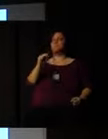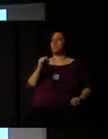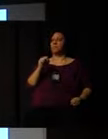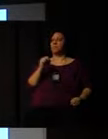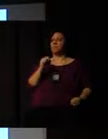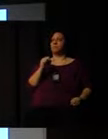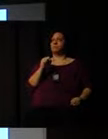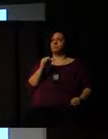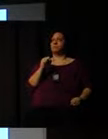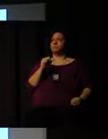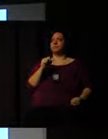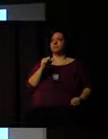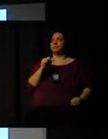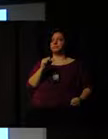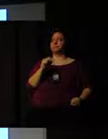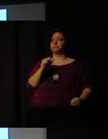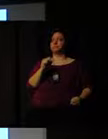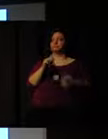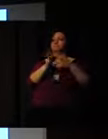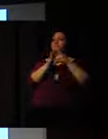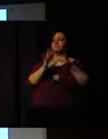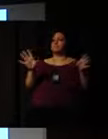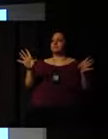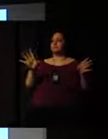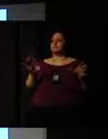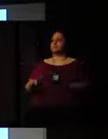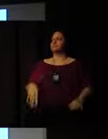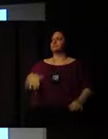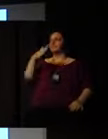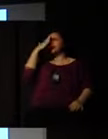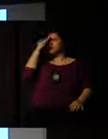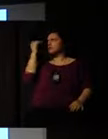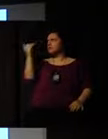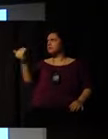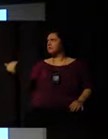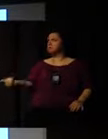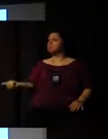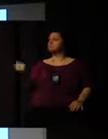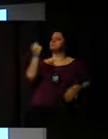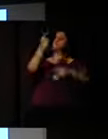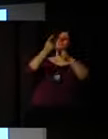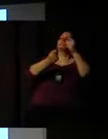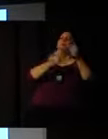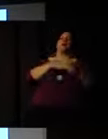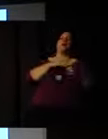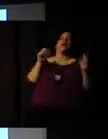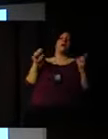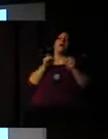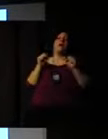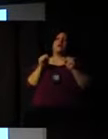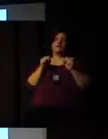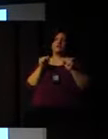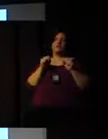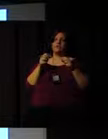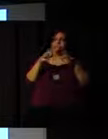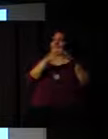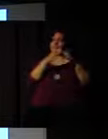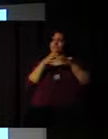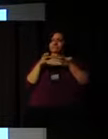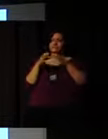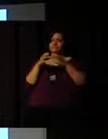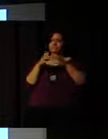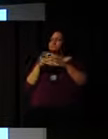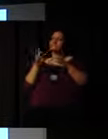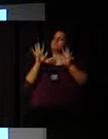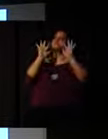as well. Some of them would love to do their practical work within your organization. So, in conclusion, I have no doubt